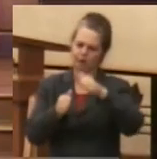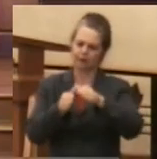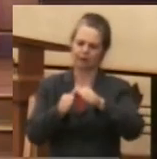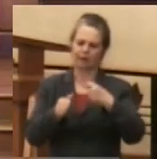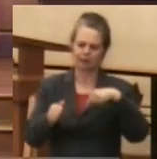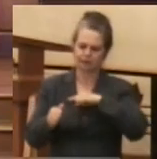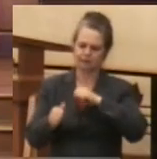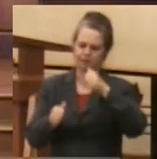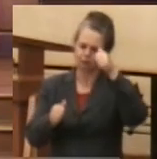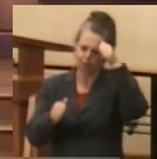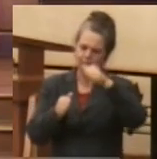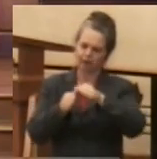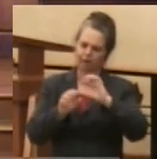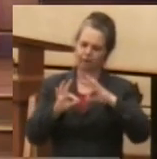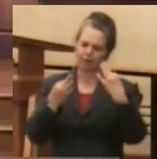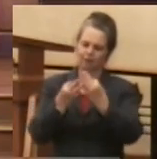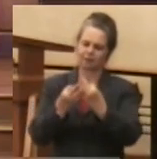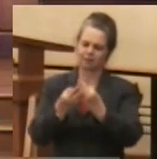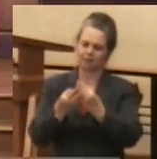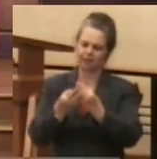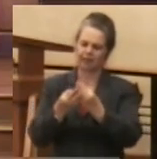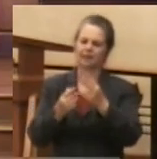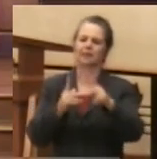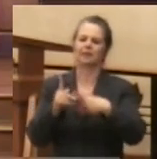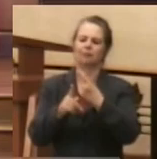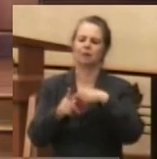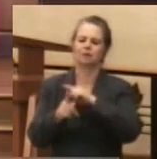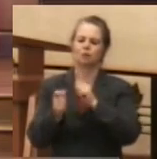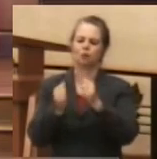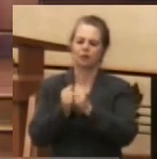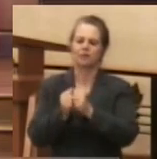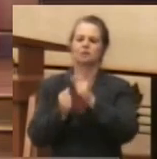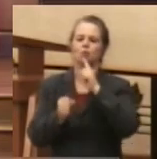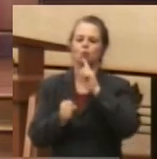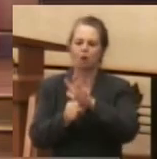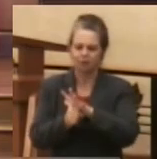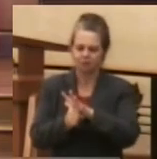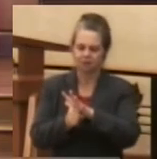that and keep us in this promise. Amen.